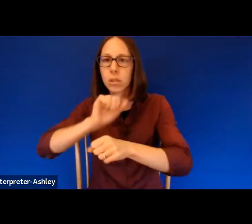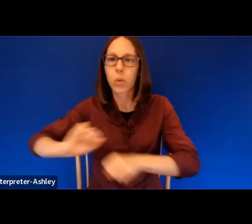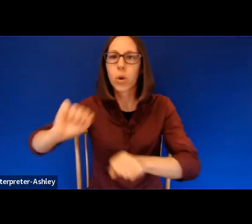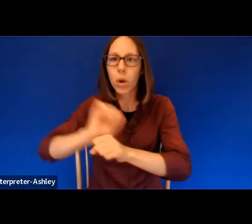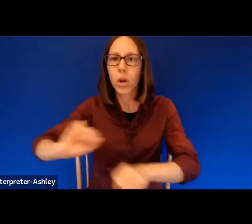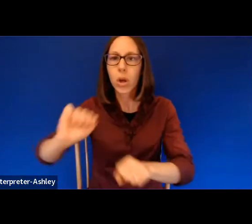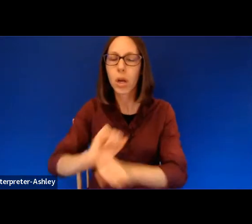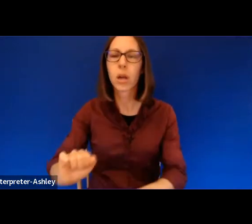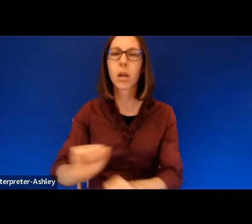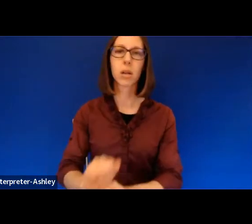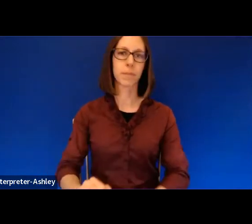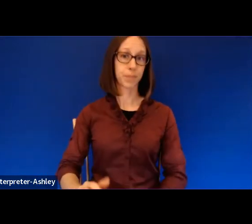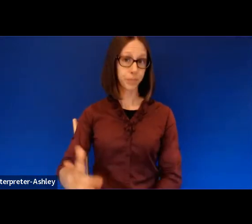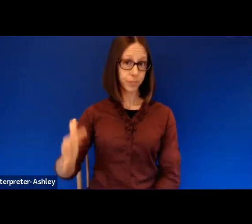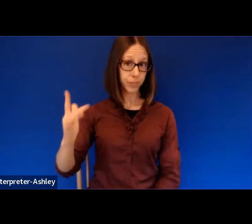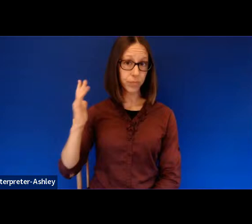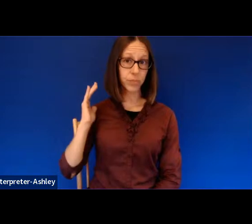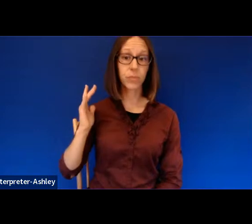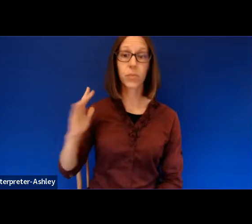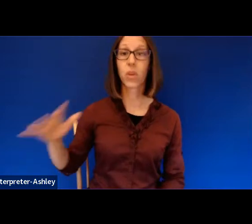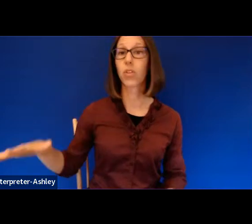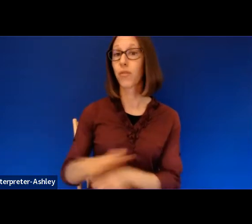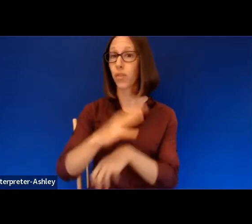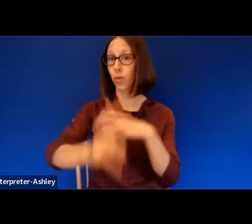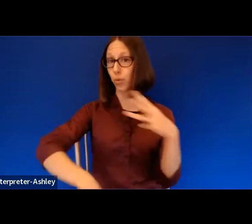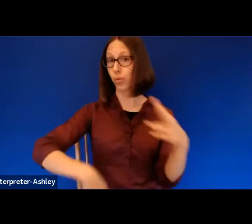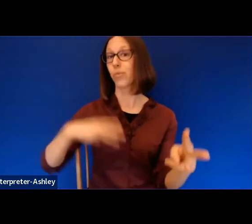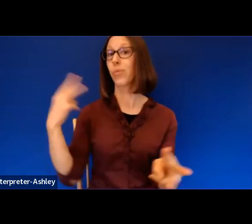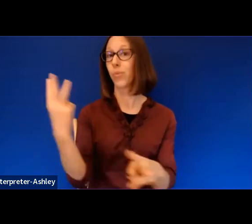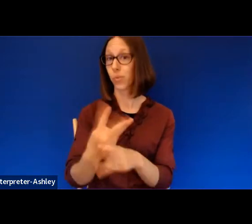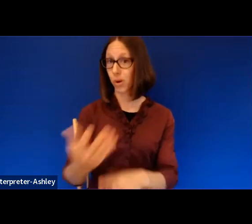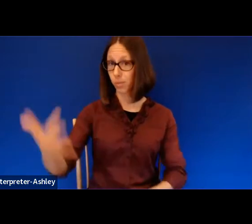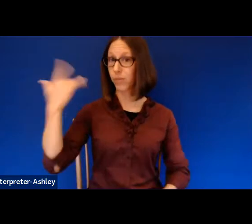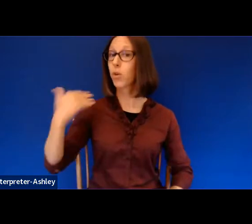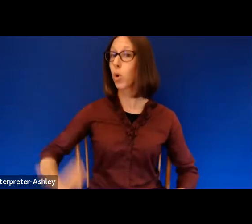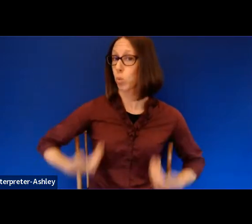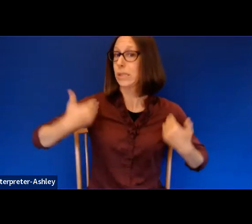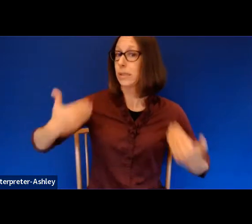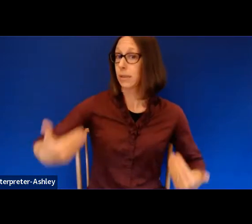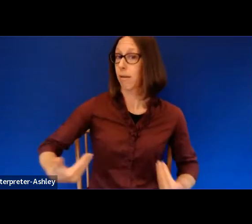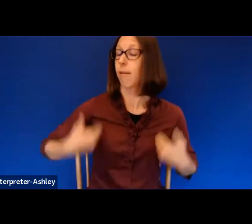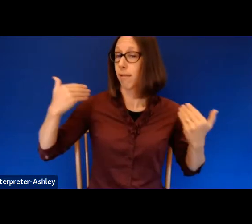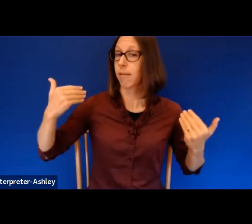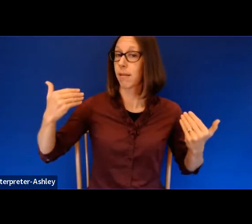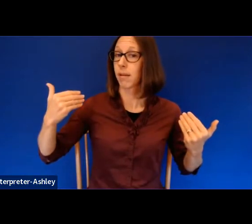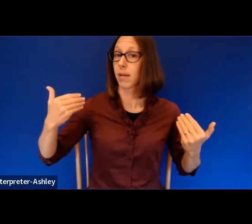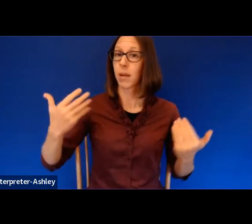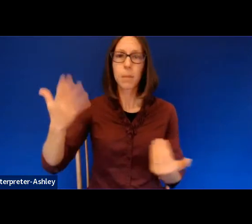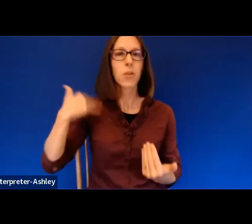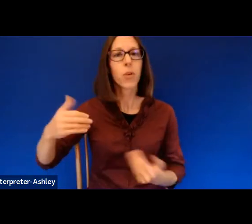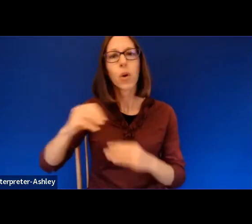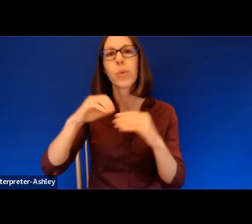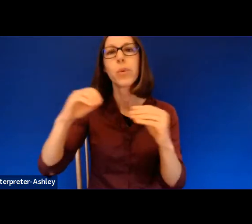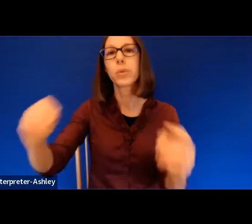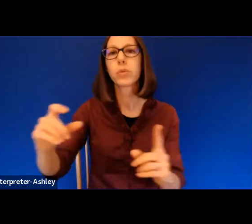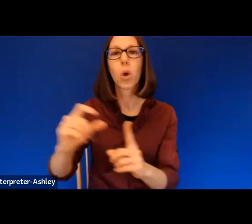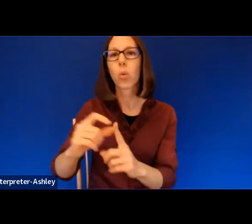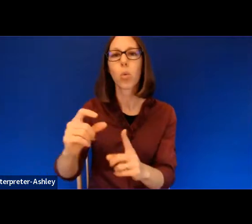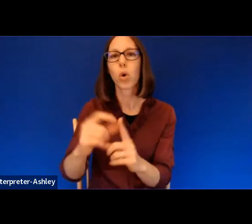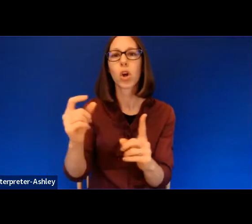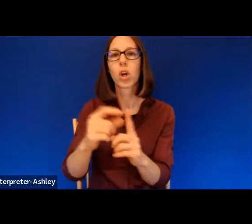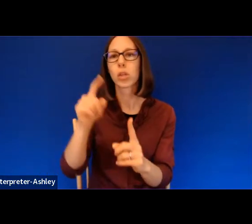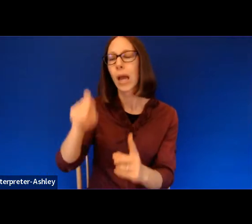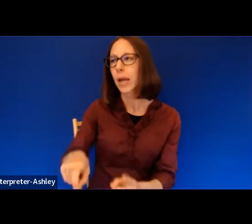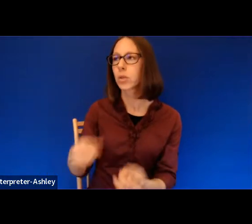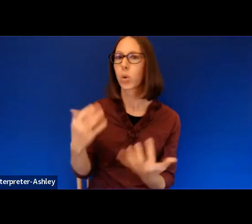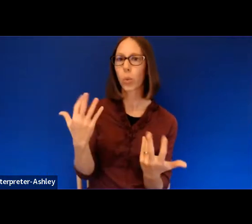Once the whole doggone world was young, once there were no words for things, and people had to wait